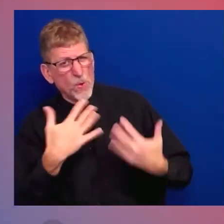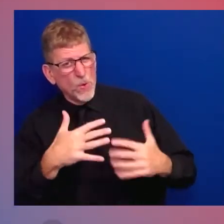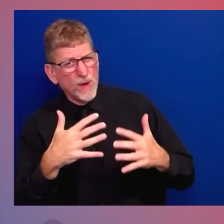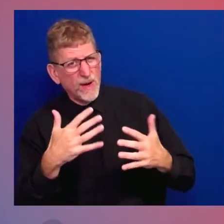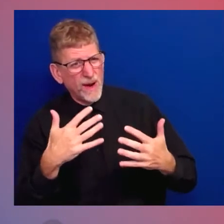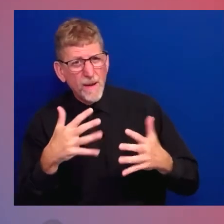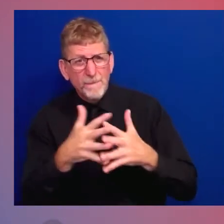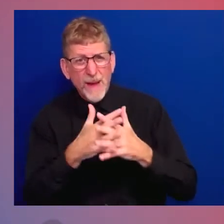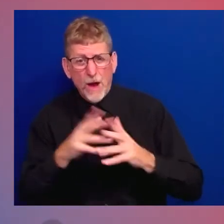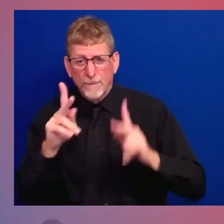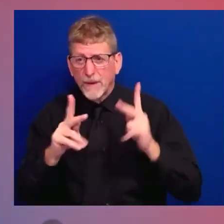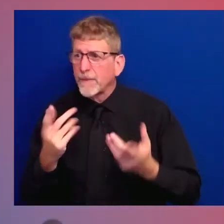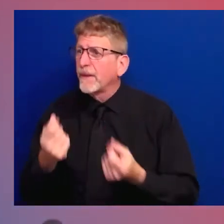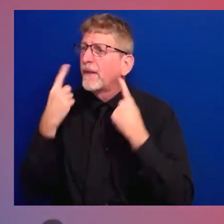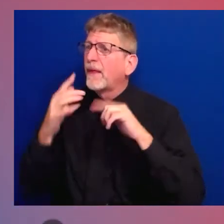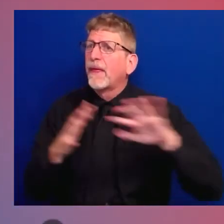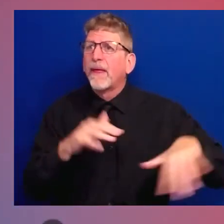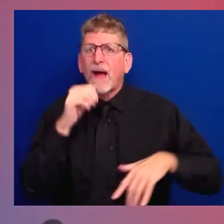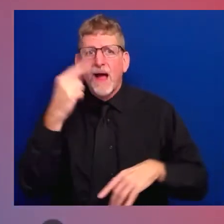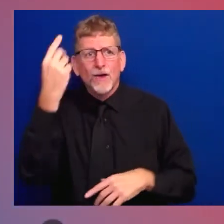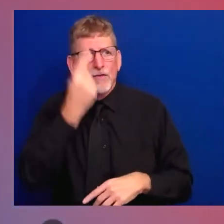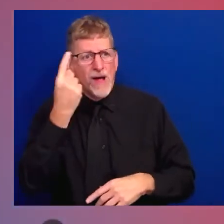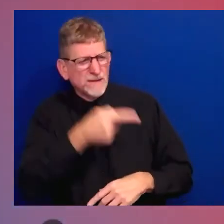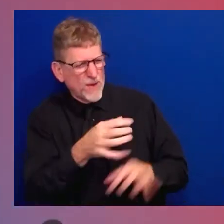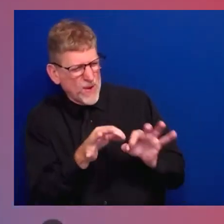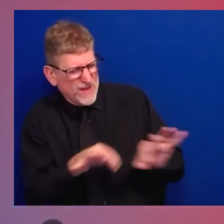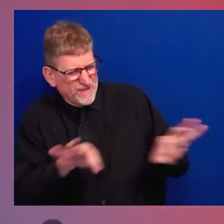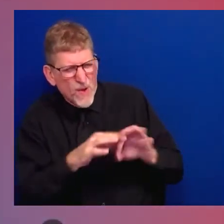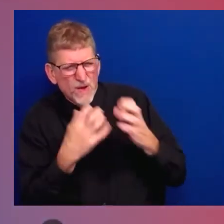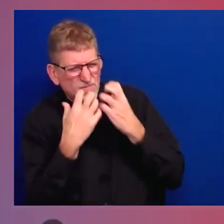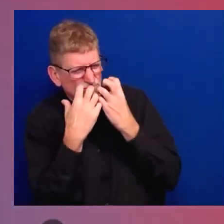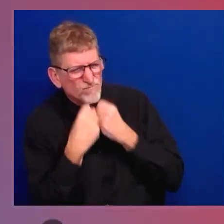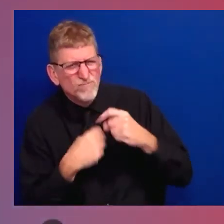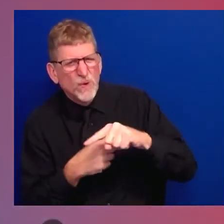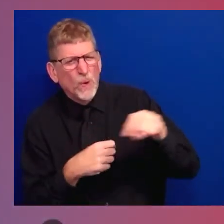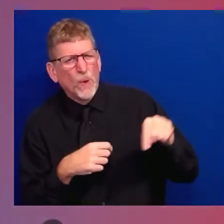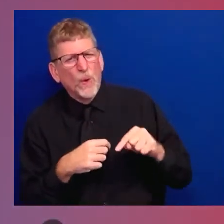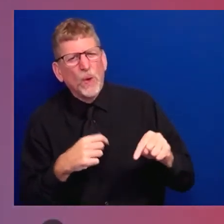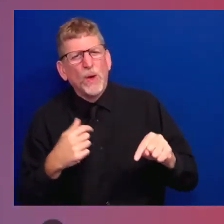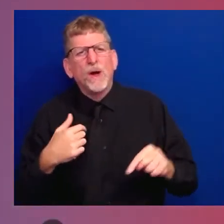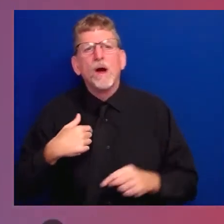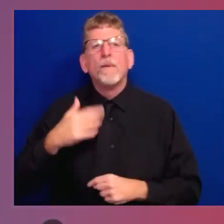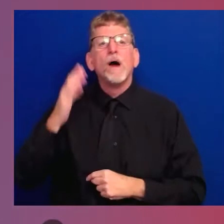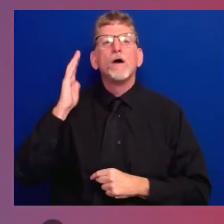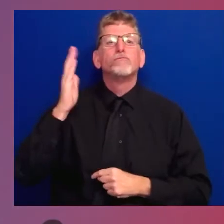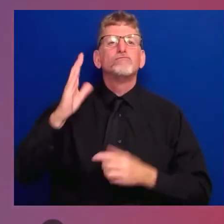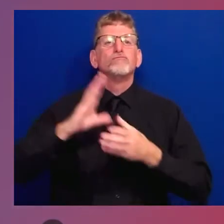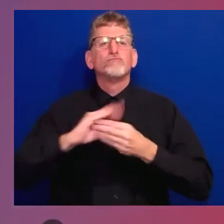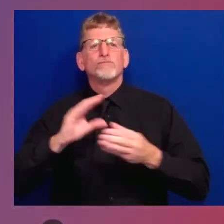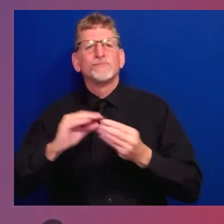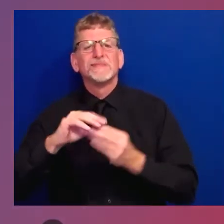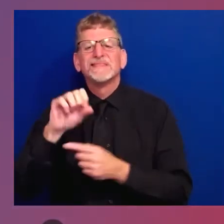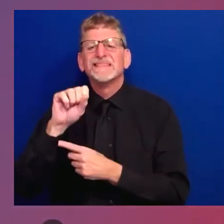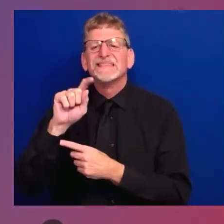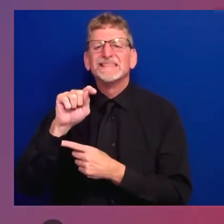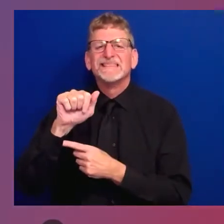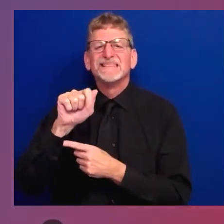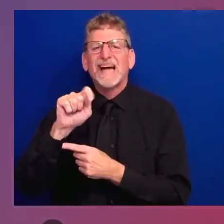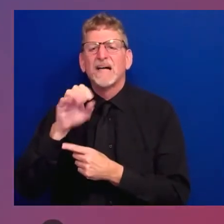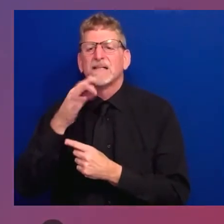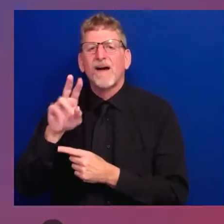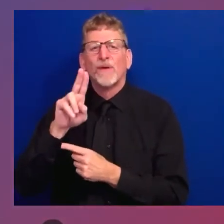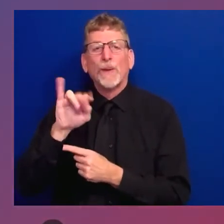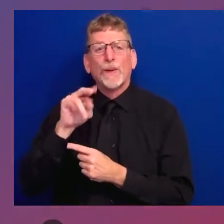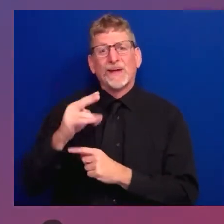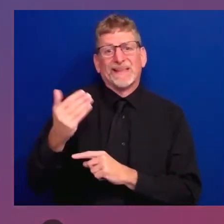A week ago, during my State of the Union message in Washington, and I spoke about the bipartisan unity agenda. Four big things I think